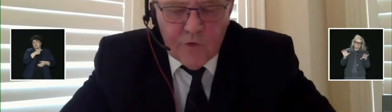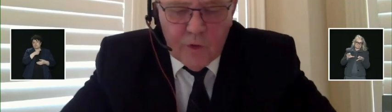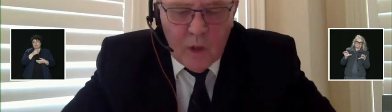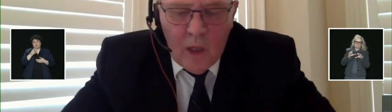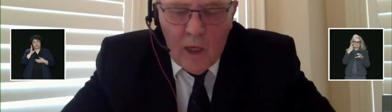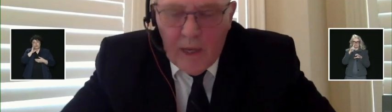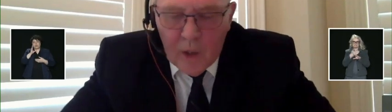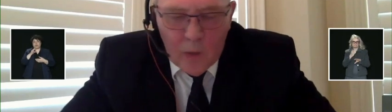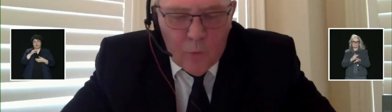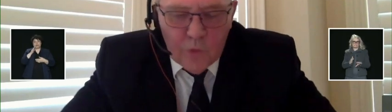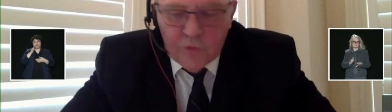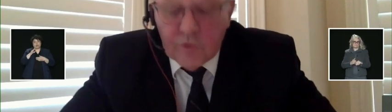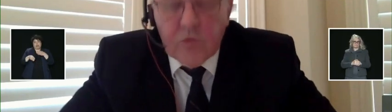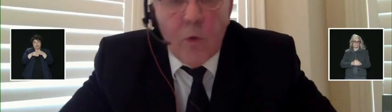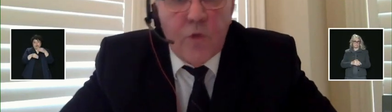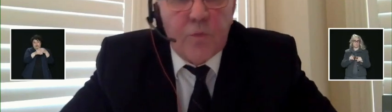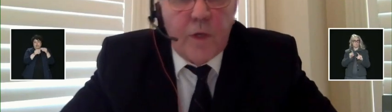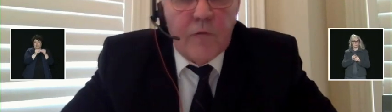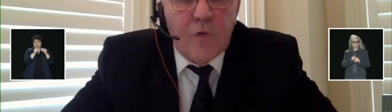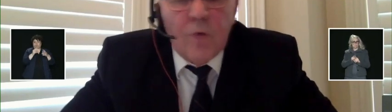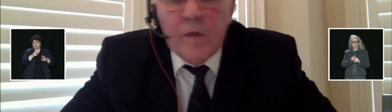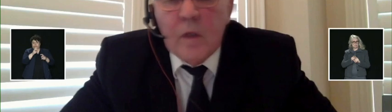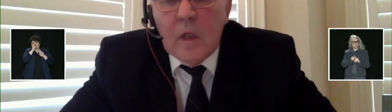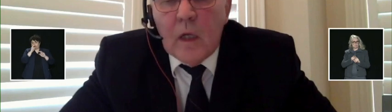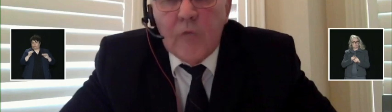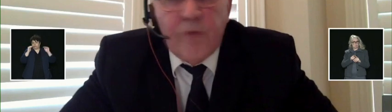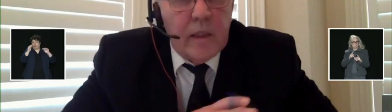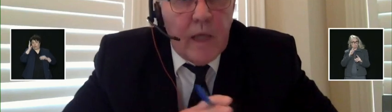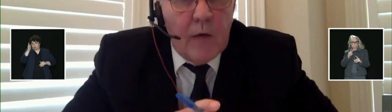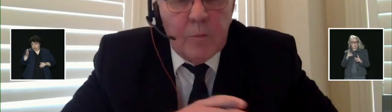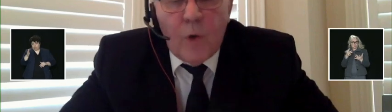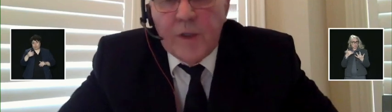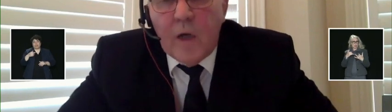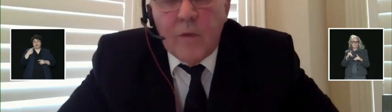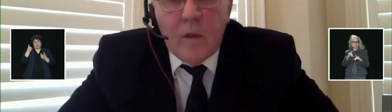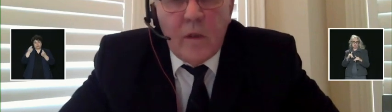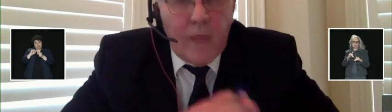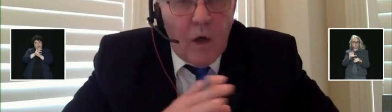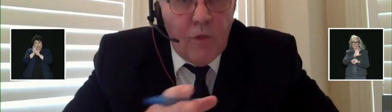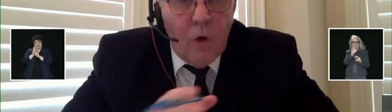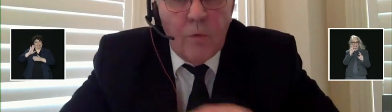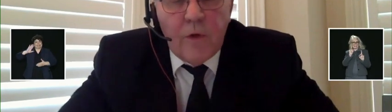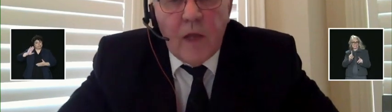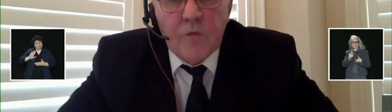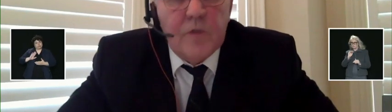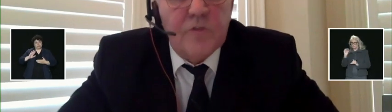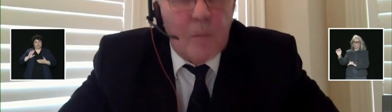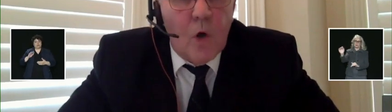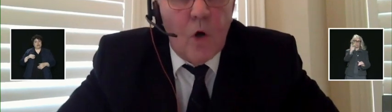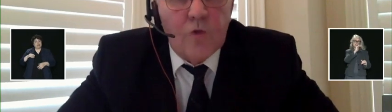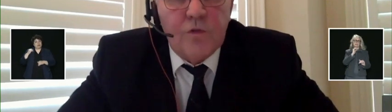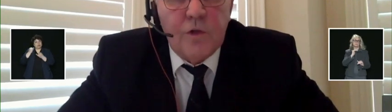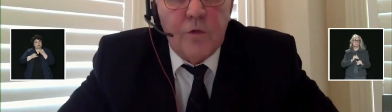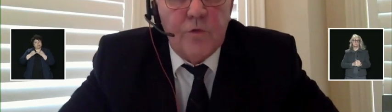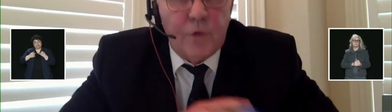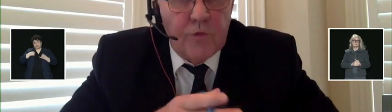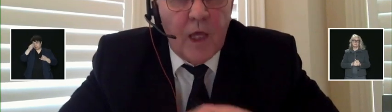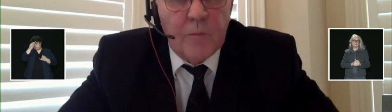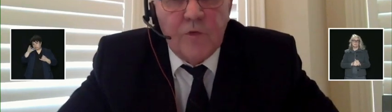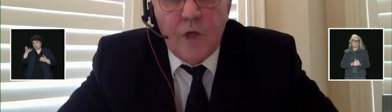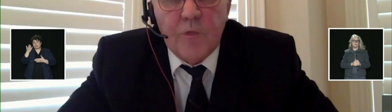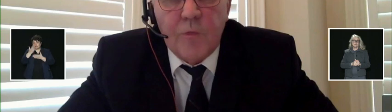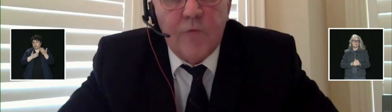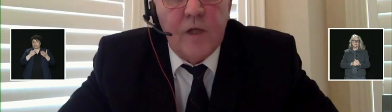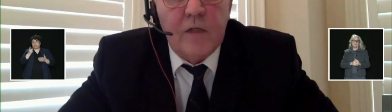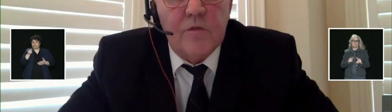additional layers of protection at our borders to slow the spread of COVID. And finally, I would point out that although there has been some calls